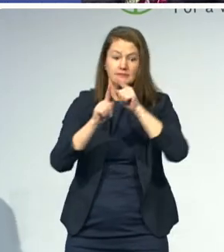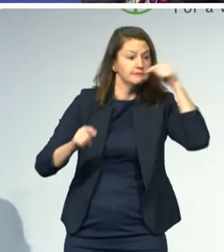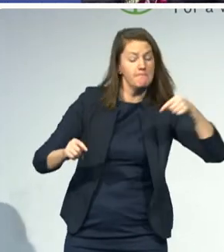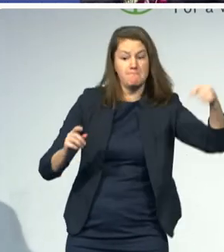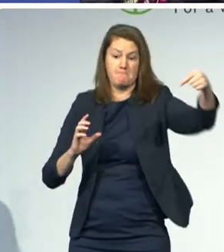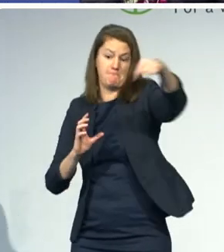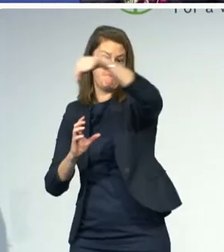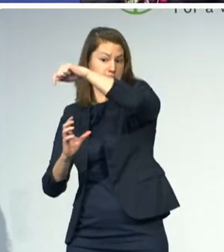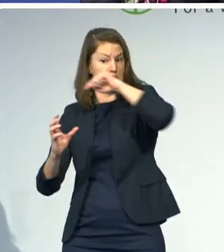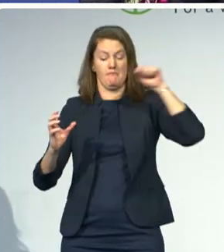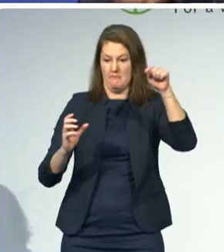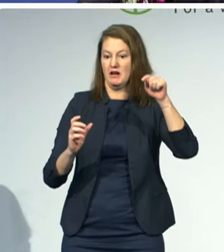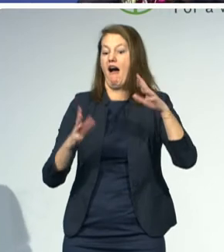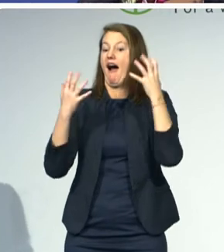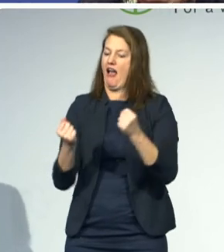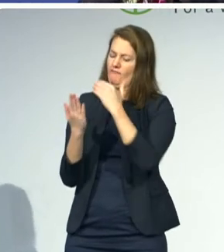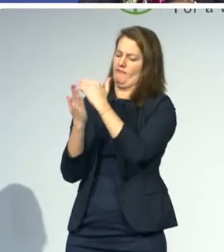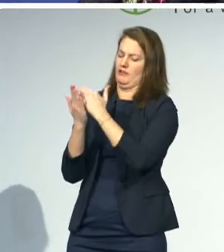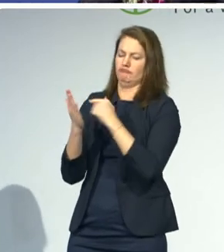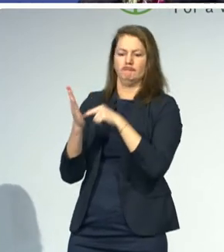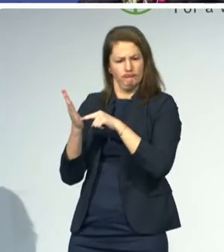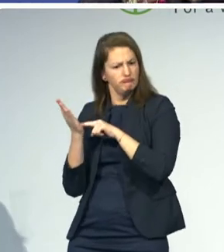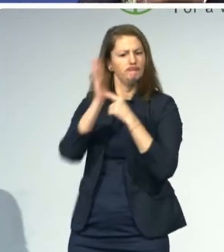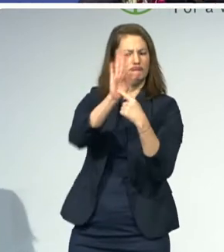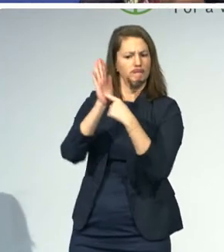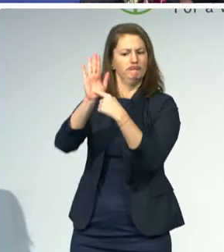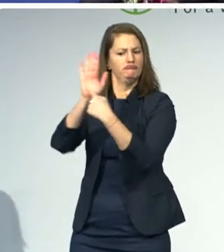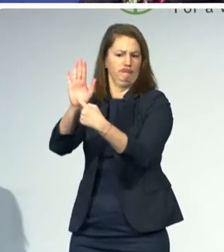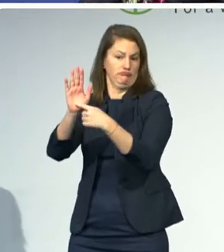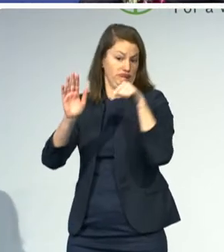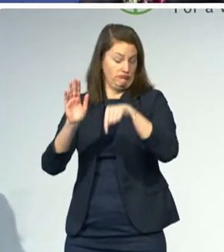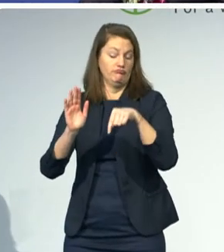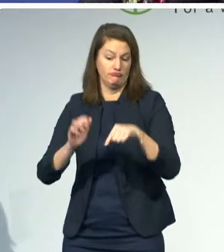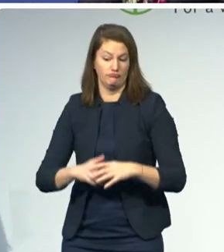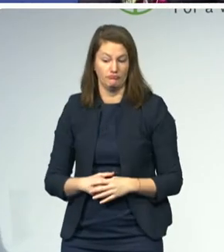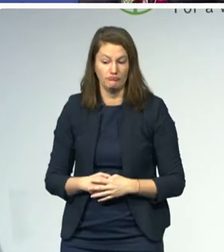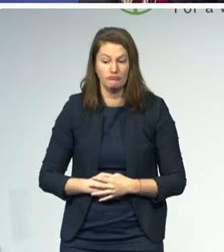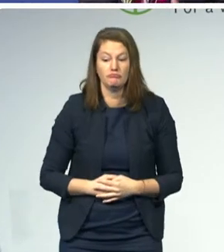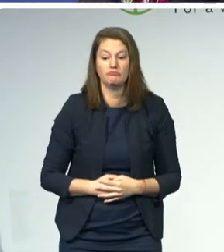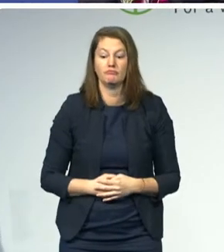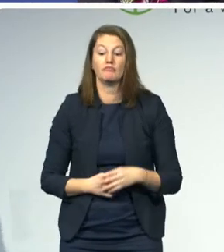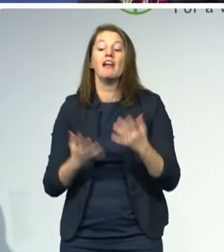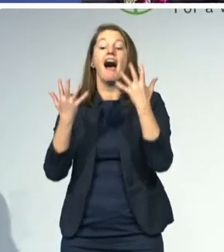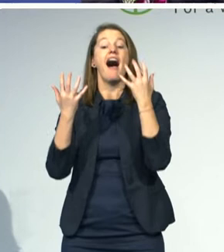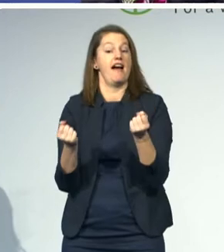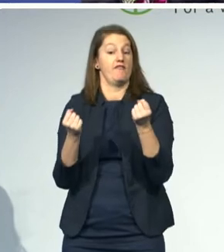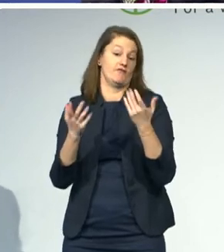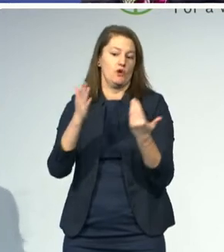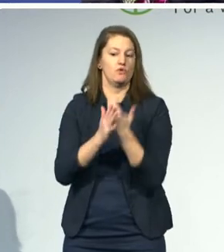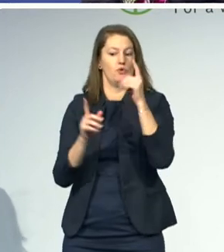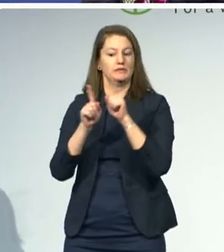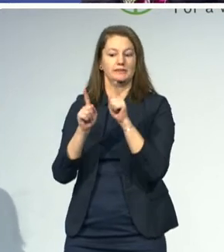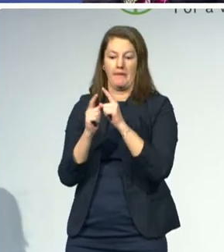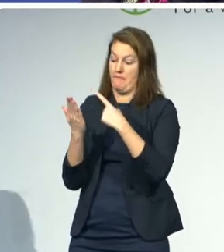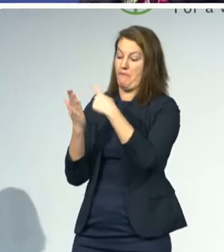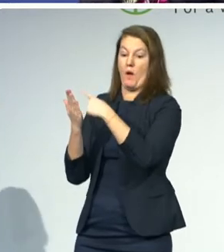policies and legislation across the globe. And this is a good thing. Following the Global Disability